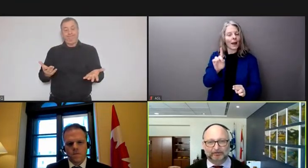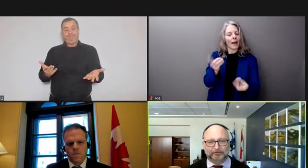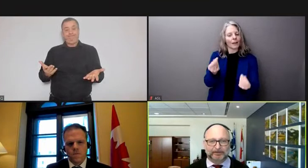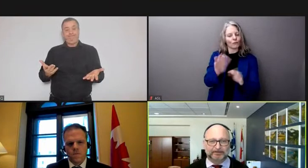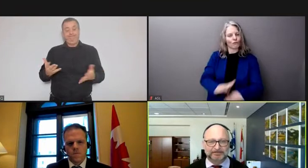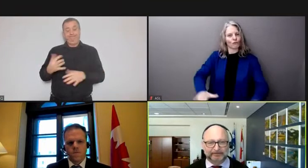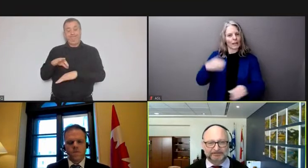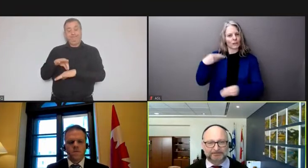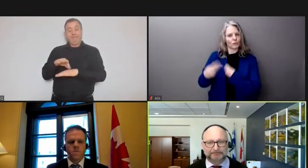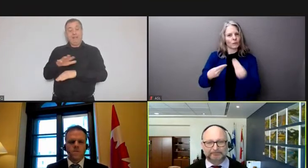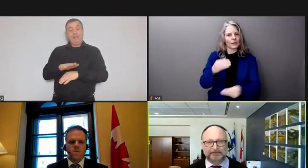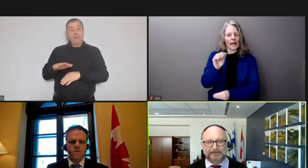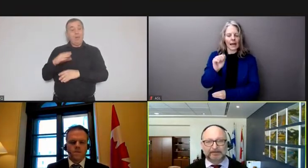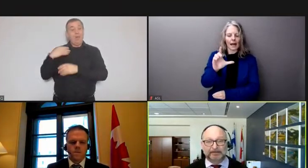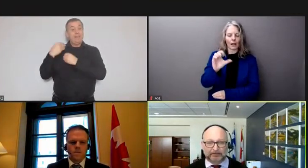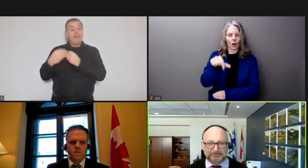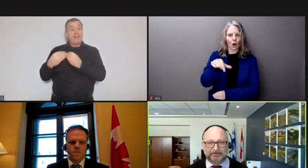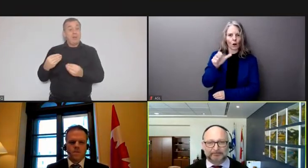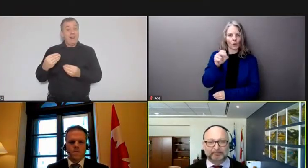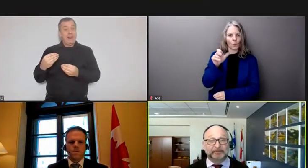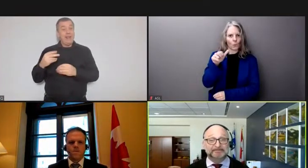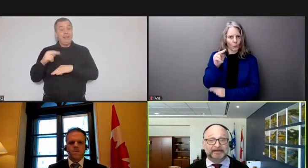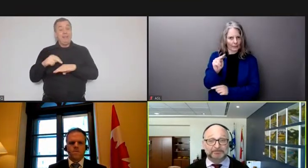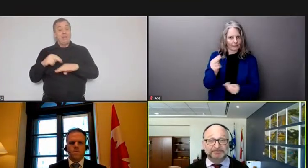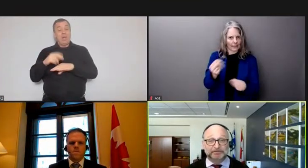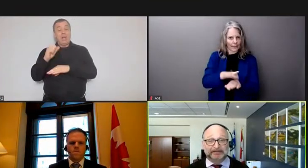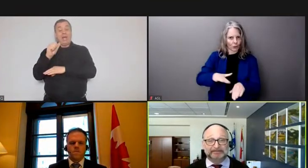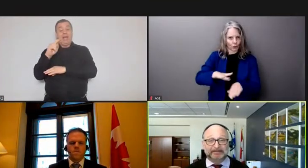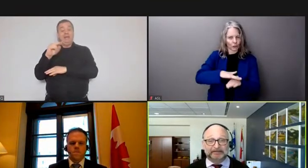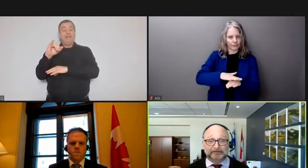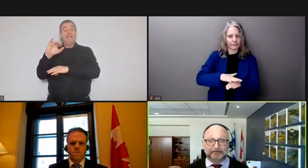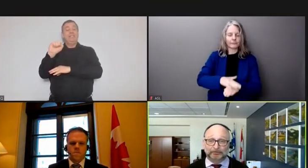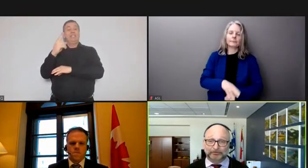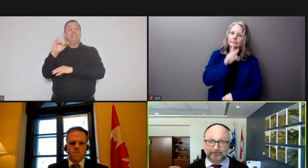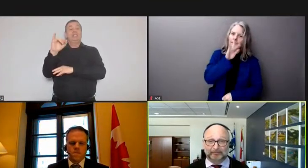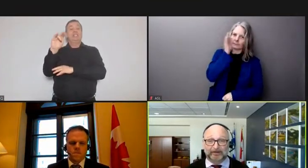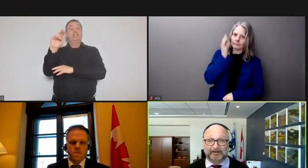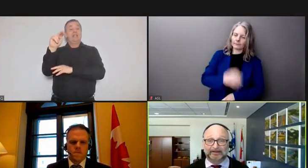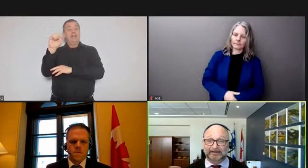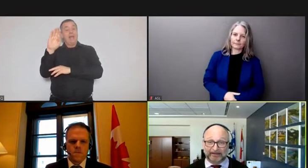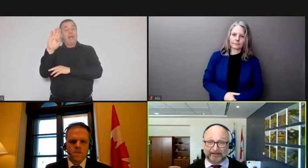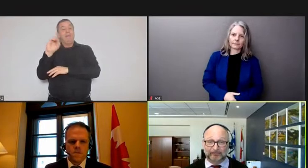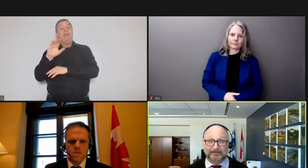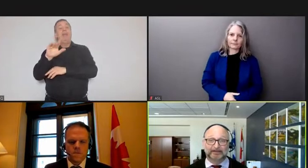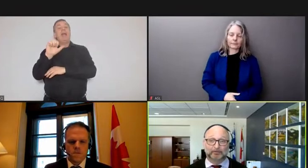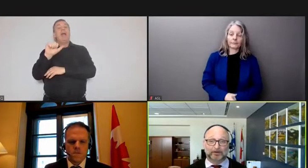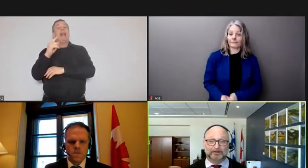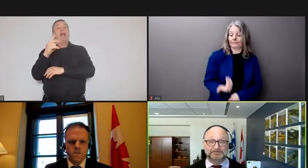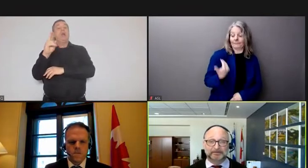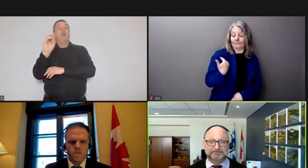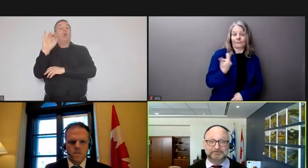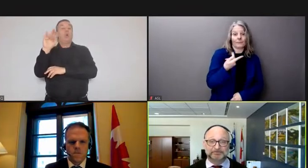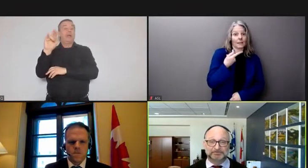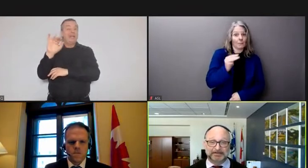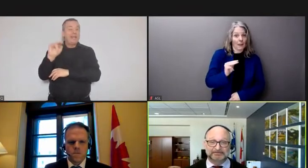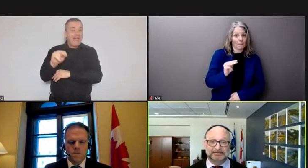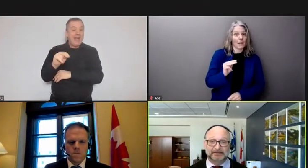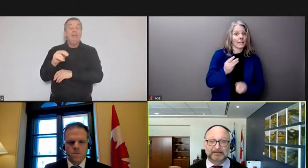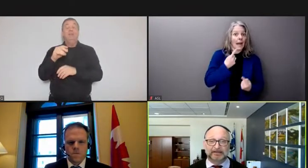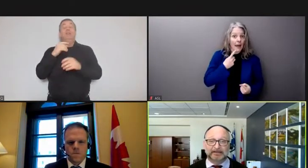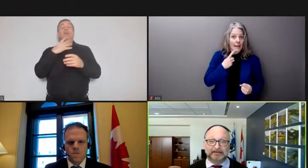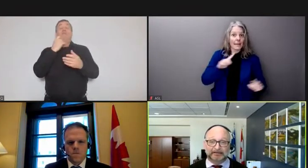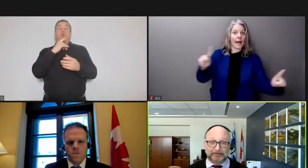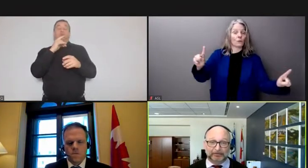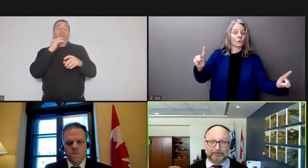anishinabic nations lorsque le premier ministre a annoncé aux canadiens que notre gouvernement allait invoquer la loi sur les mesures d'urgence